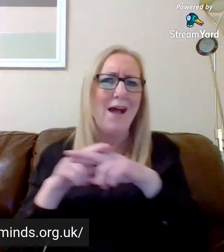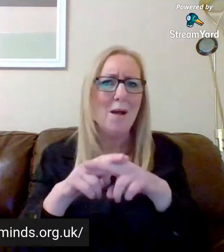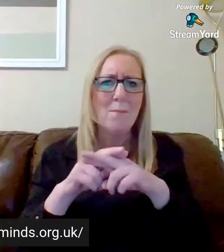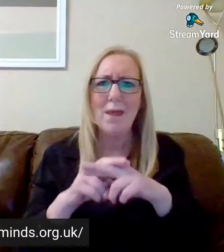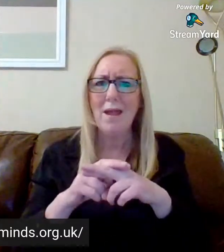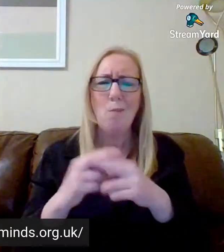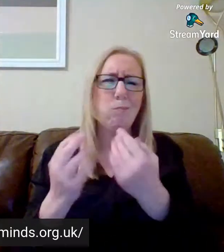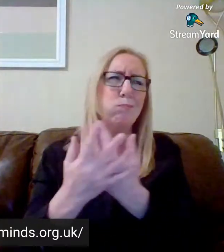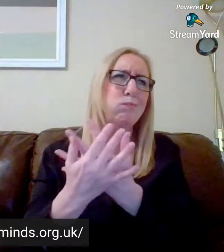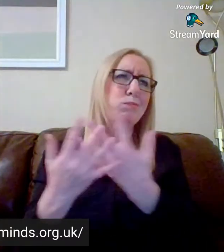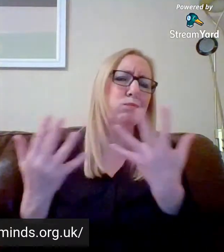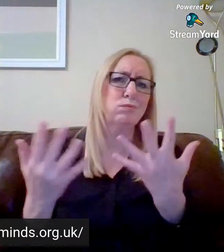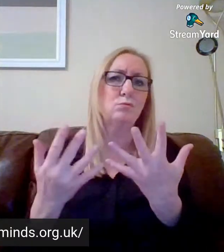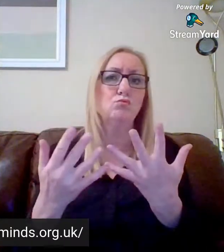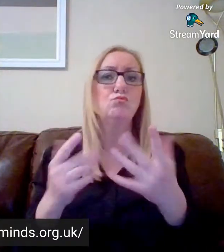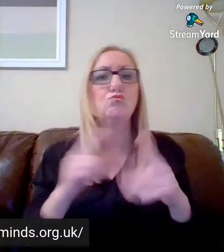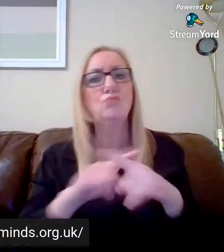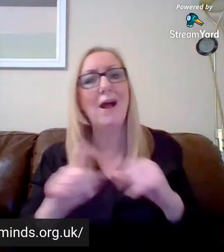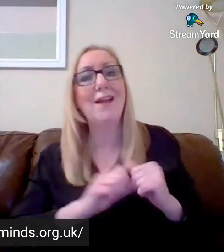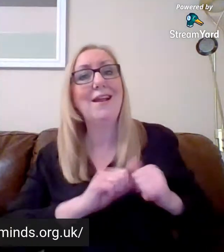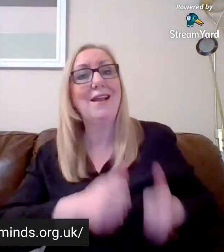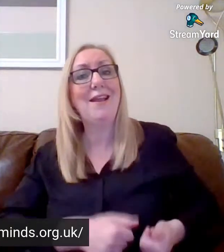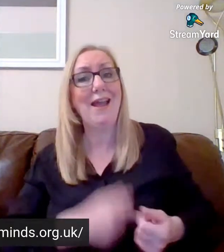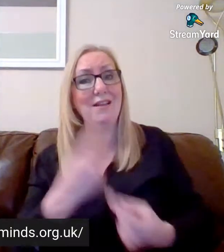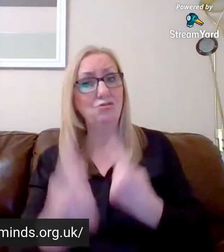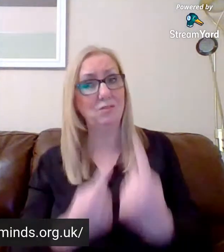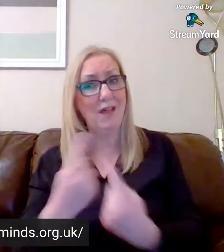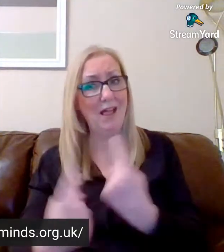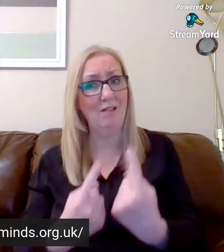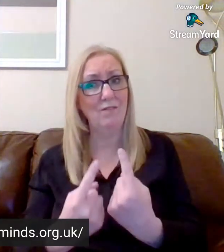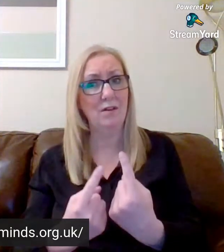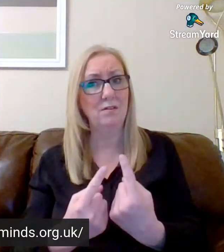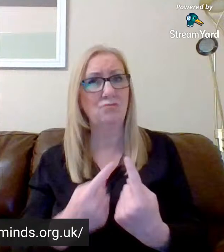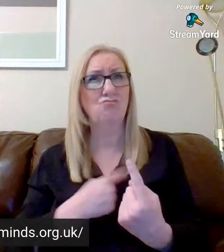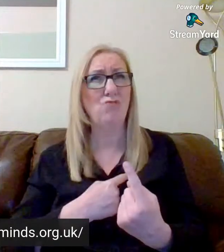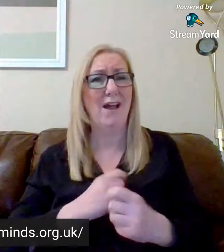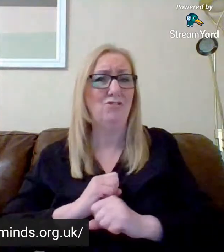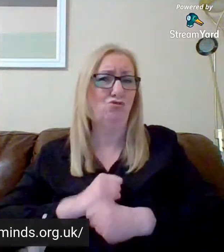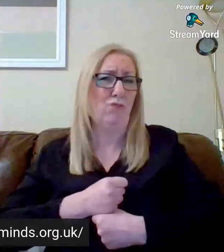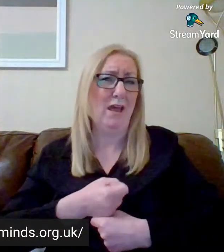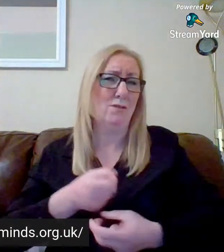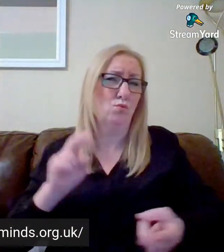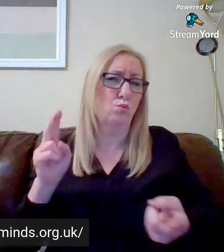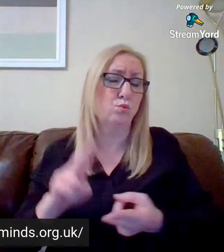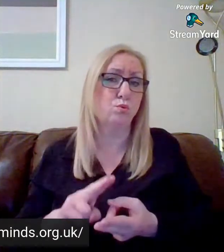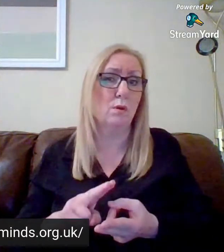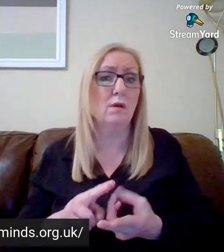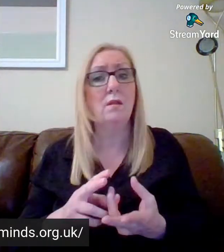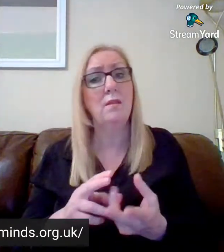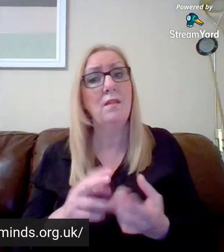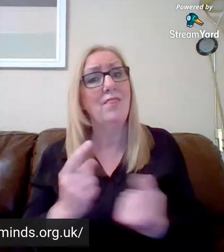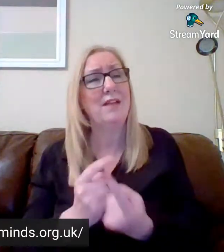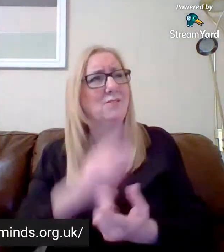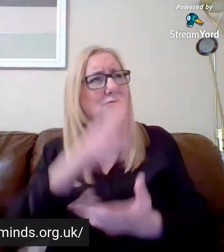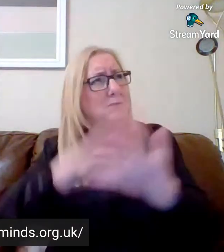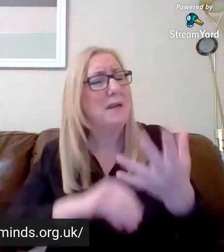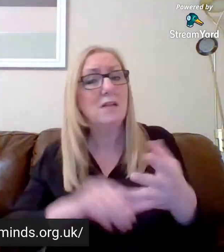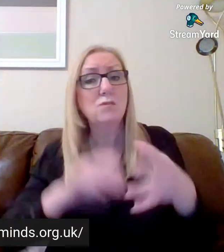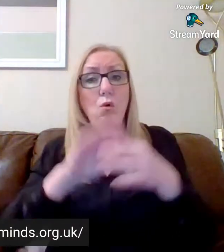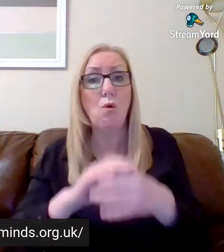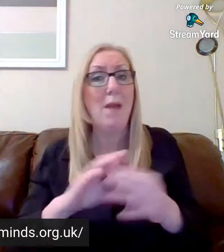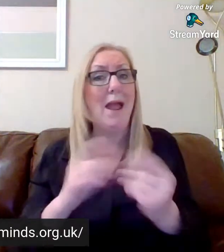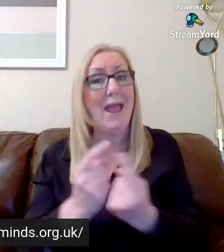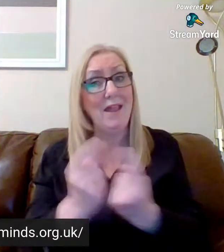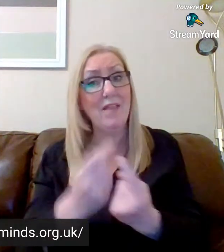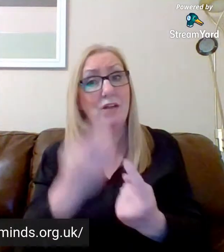with it. So try and be kind to yourselves. Try and reduce the stresses and pressures that you're experiencing at home. And if there's anything that we can do to